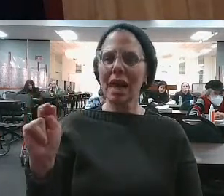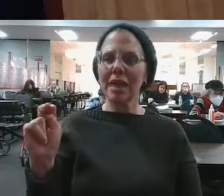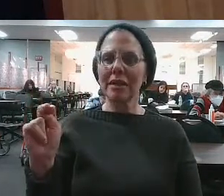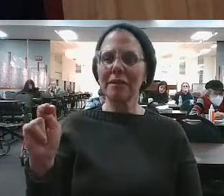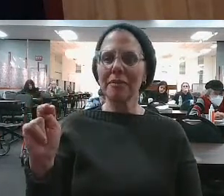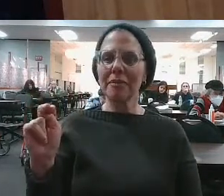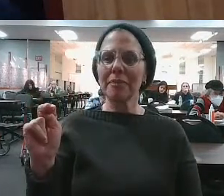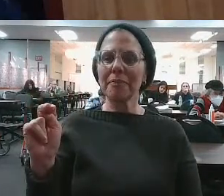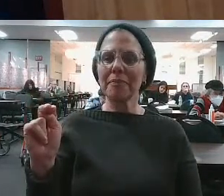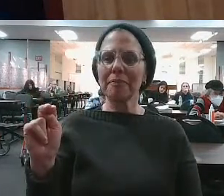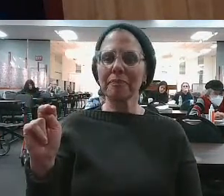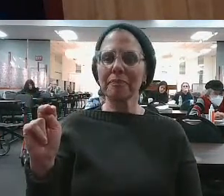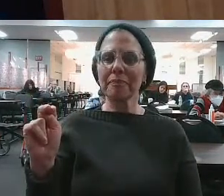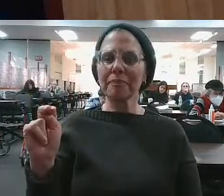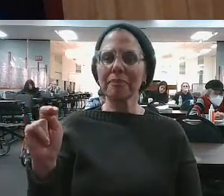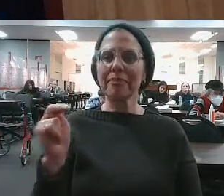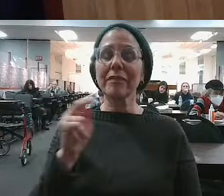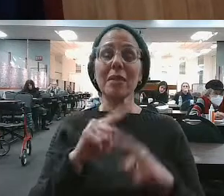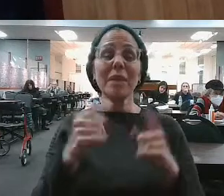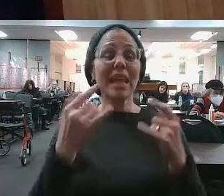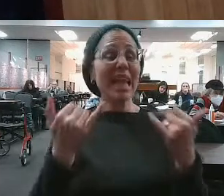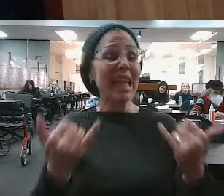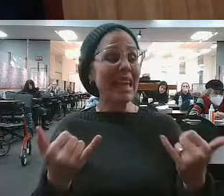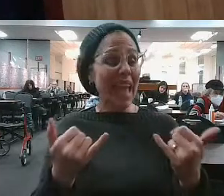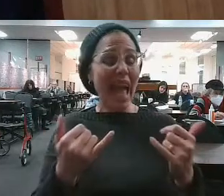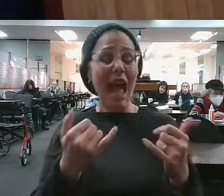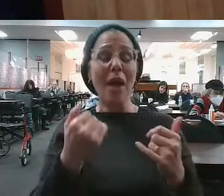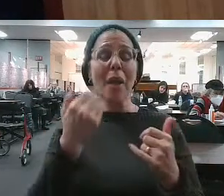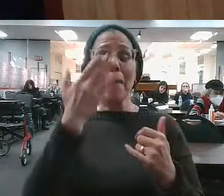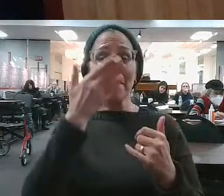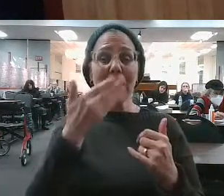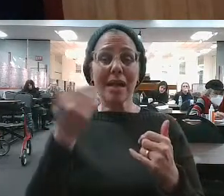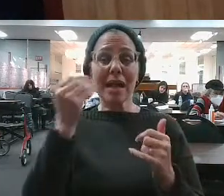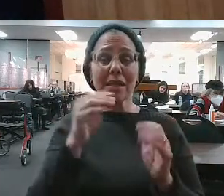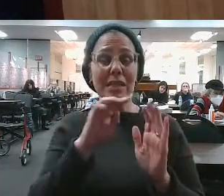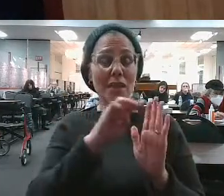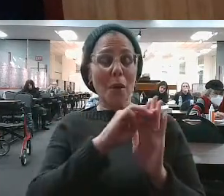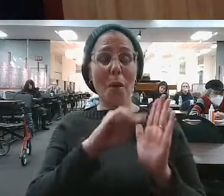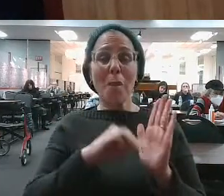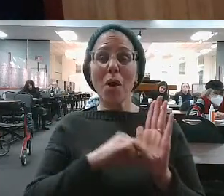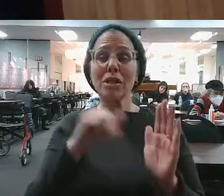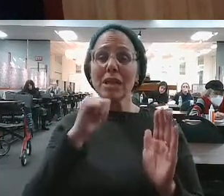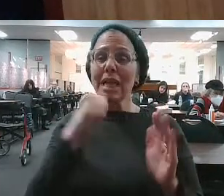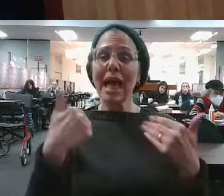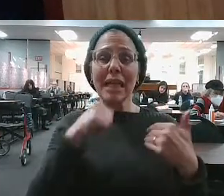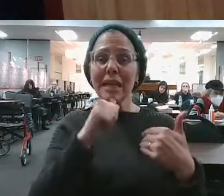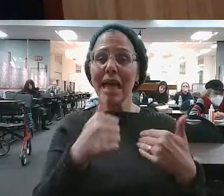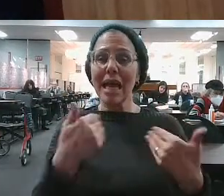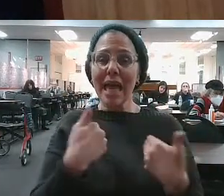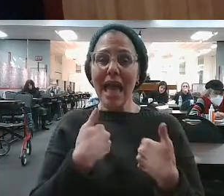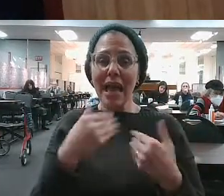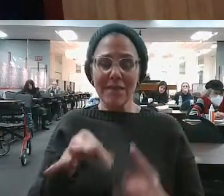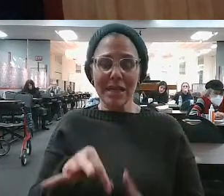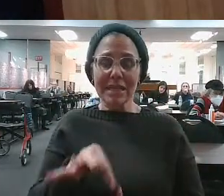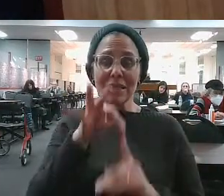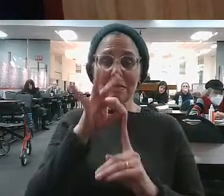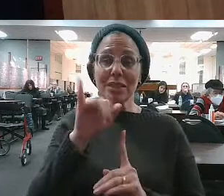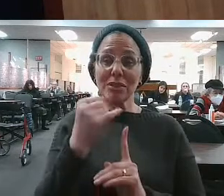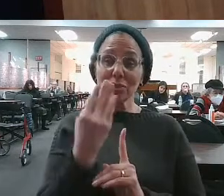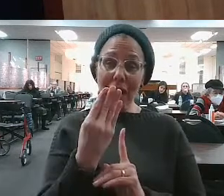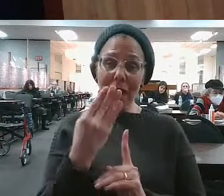feels that the lack of job specificity means that he doesn't matter.